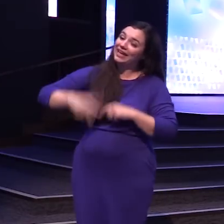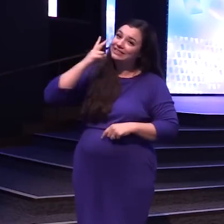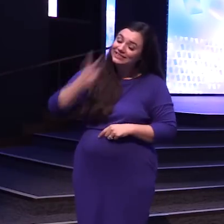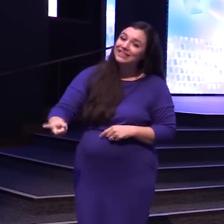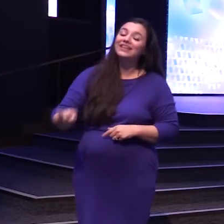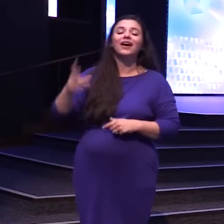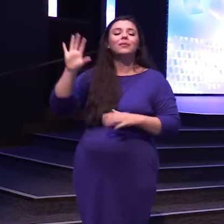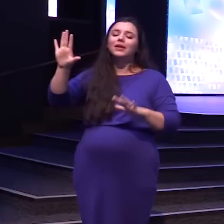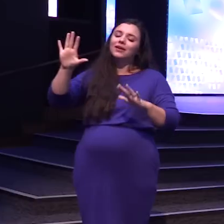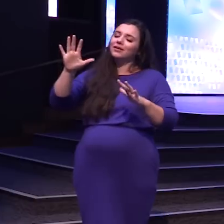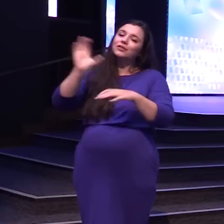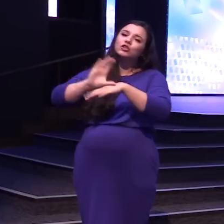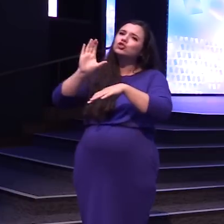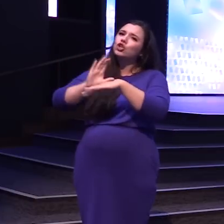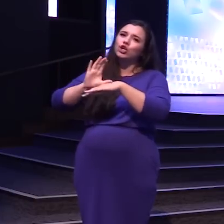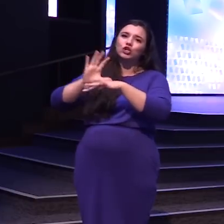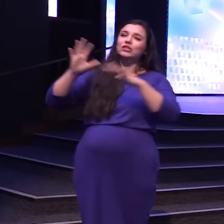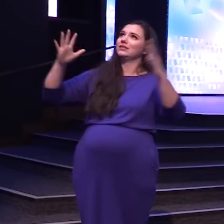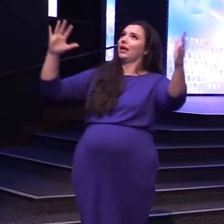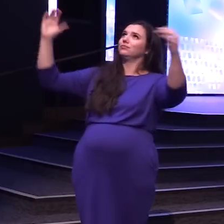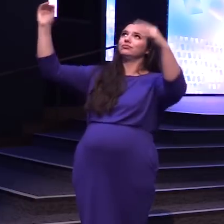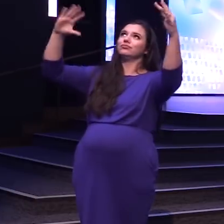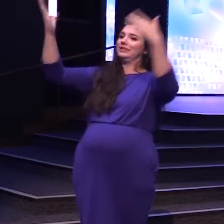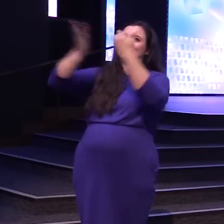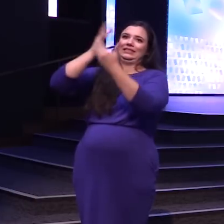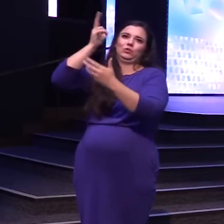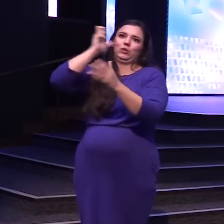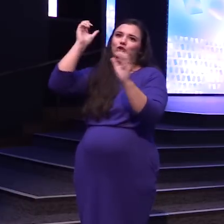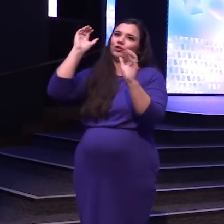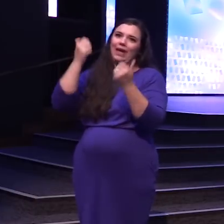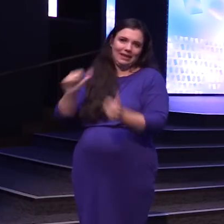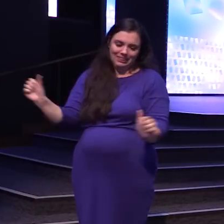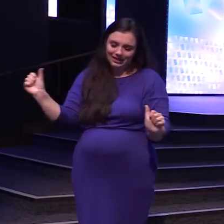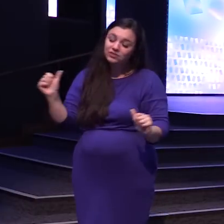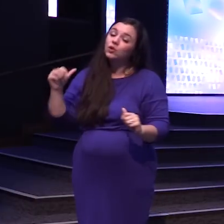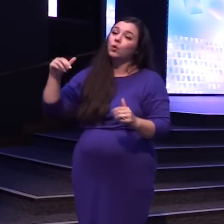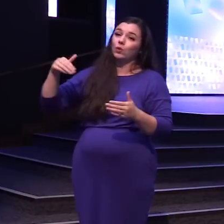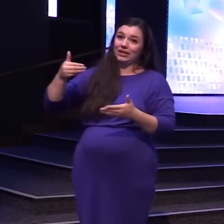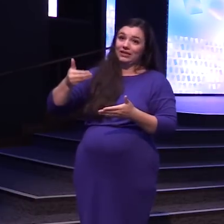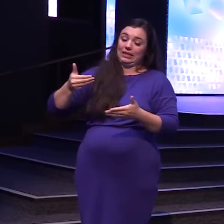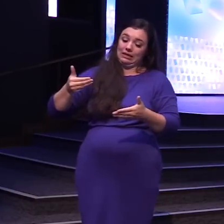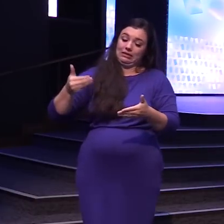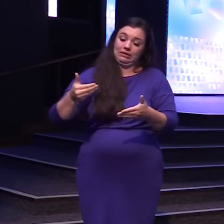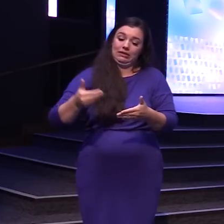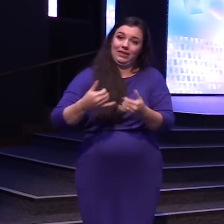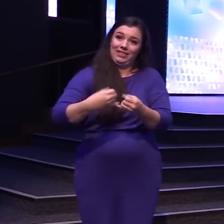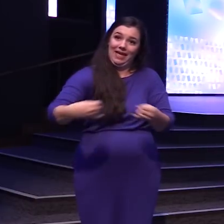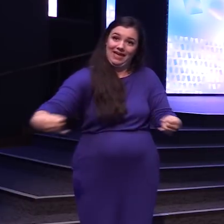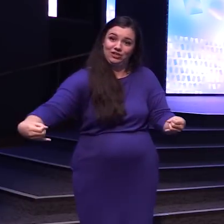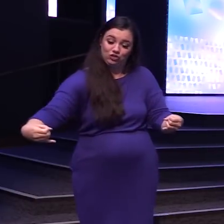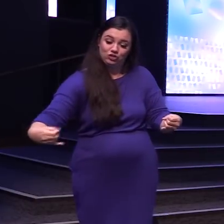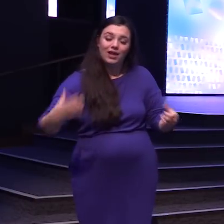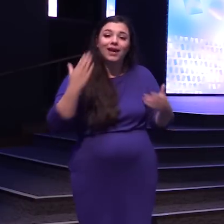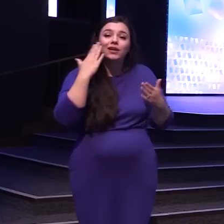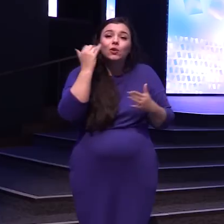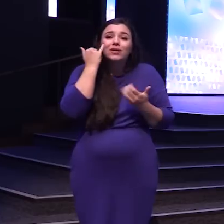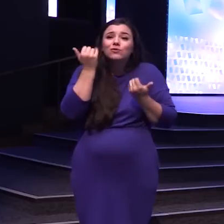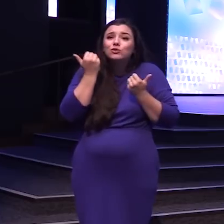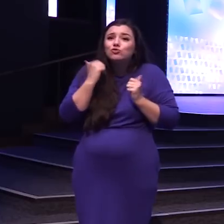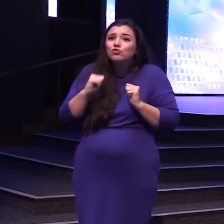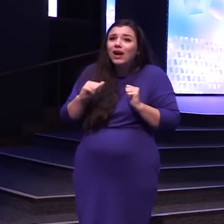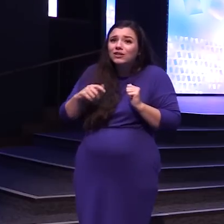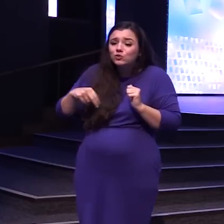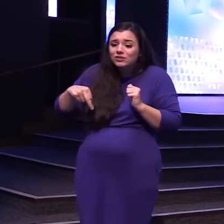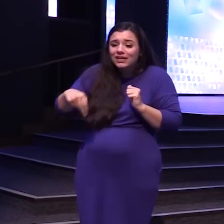The acoustics in this place Are just phenomenal So he gets to the edge With his robot walk And y'all I don't know if he was Trying to make it Down the